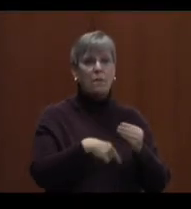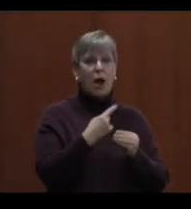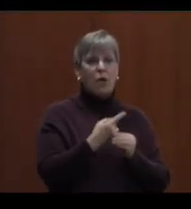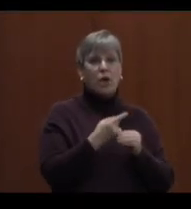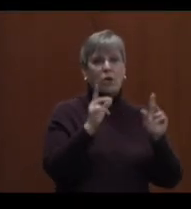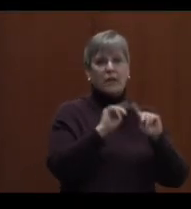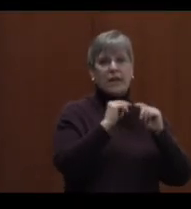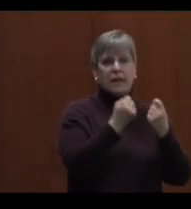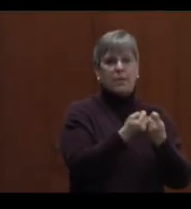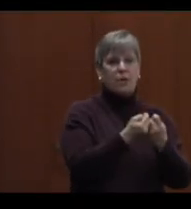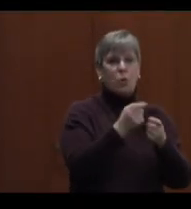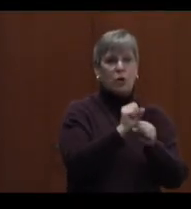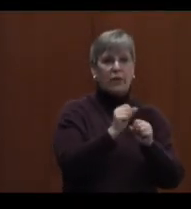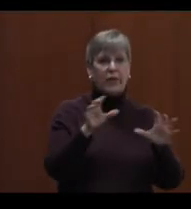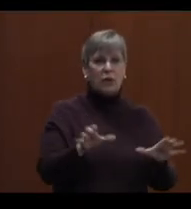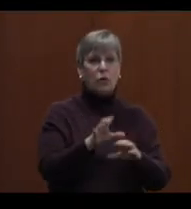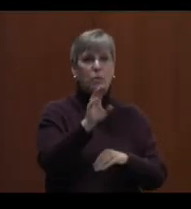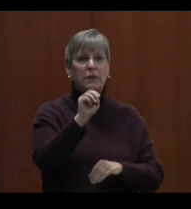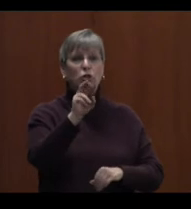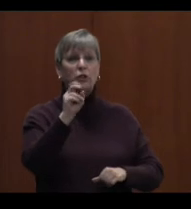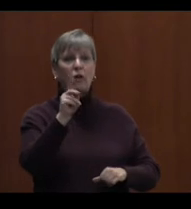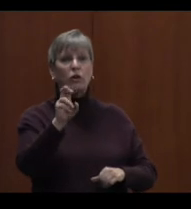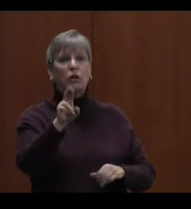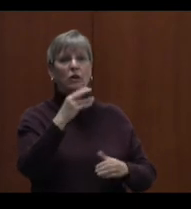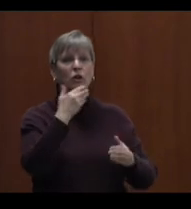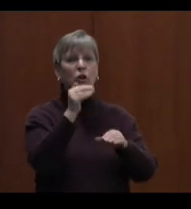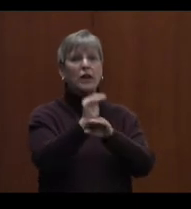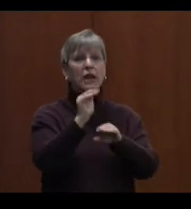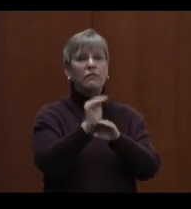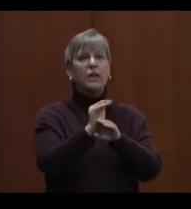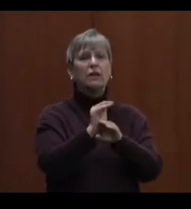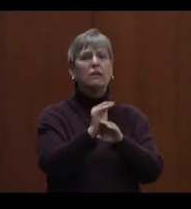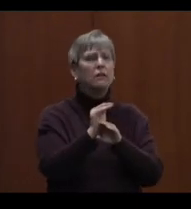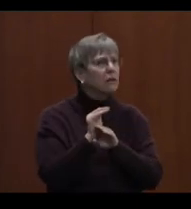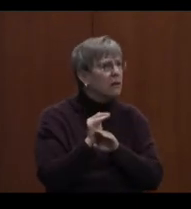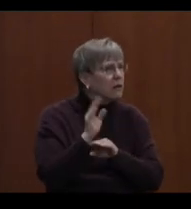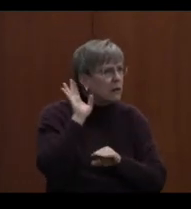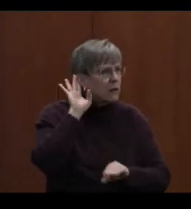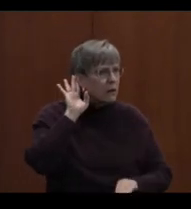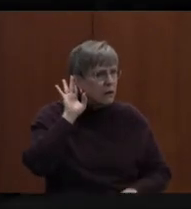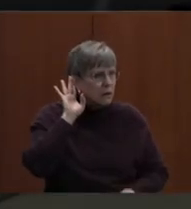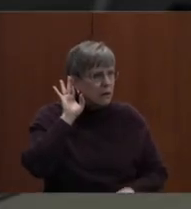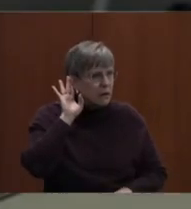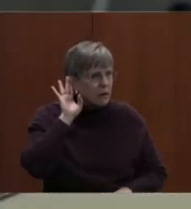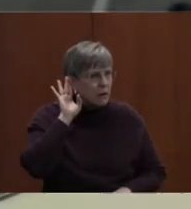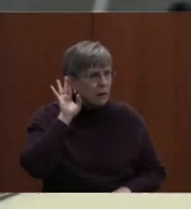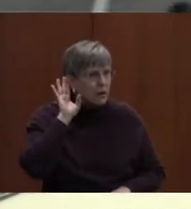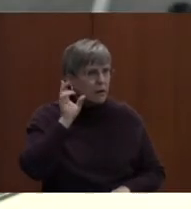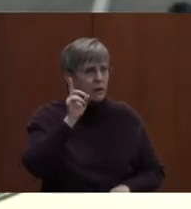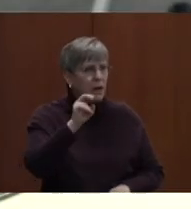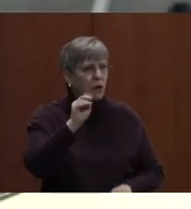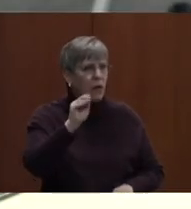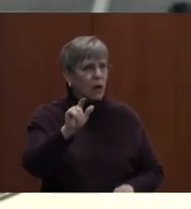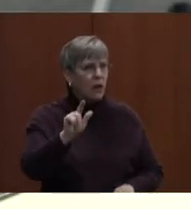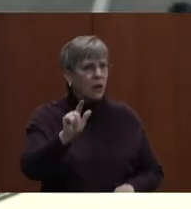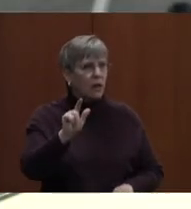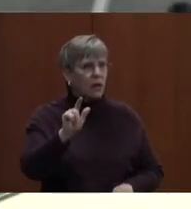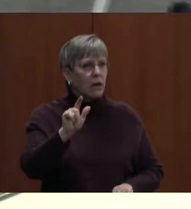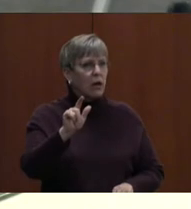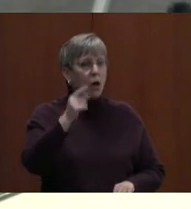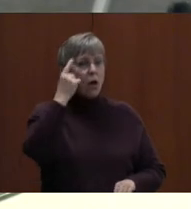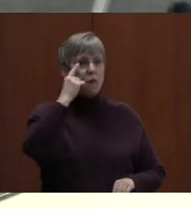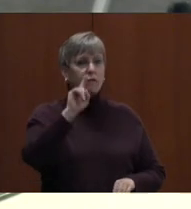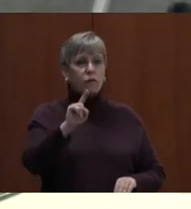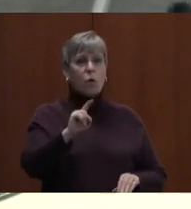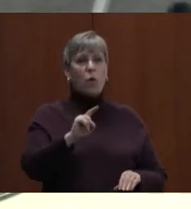some of the work that they do. Mr. Stauffer. Good evening. President Williams, members of the board, Dr. Michael. In order